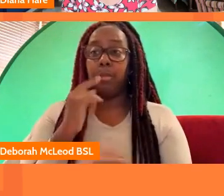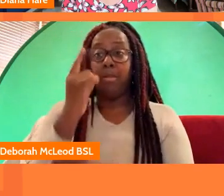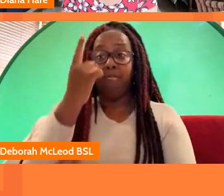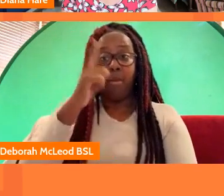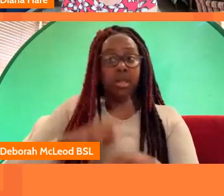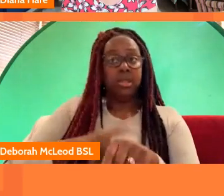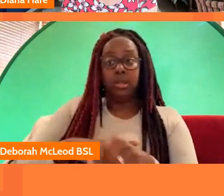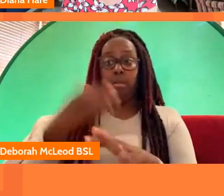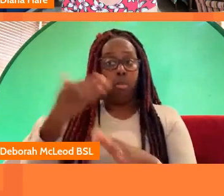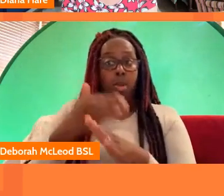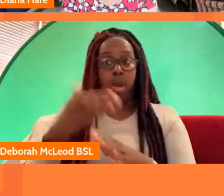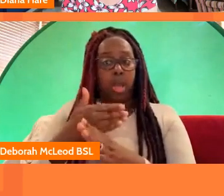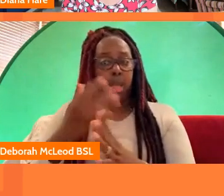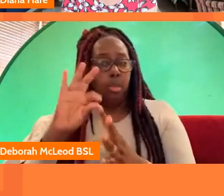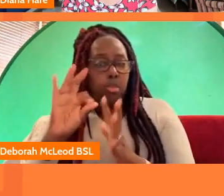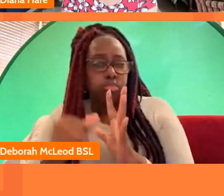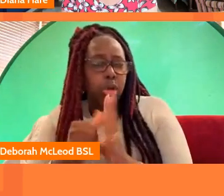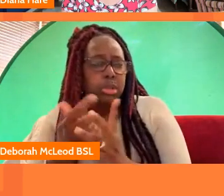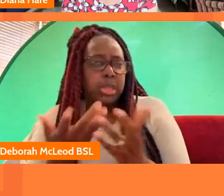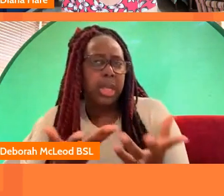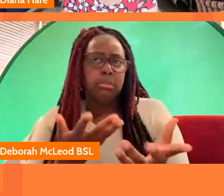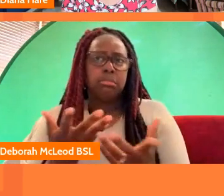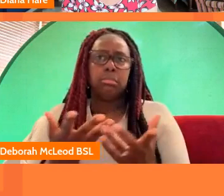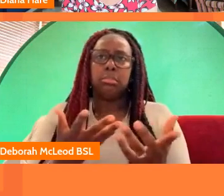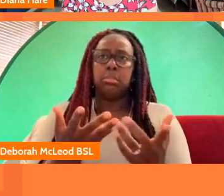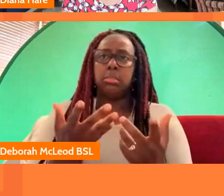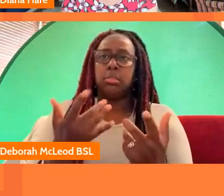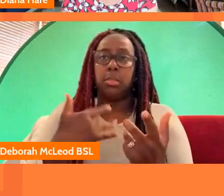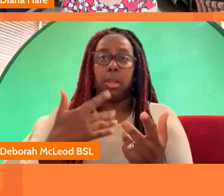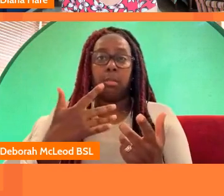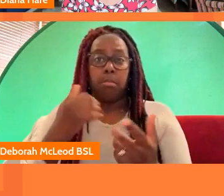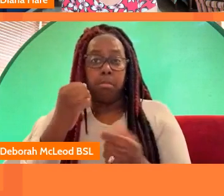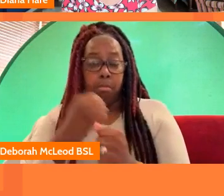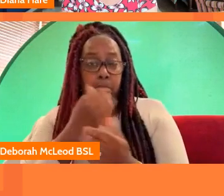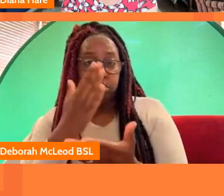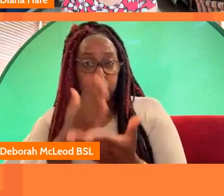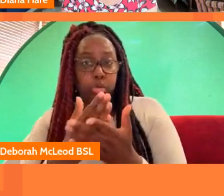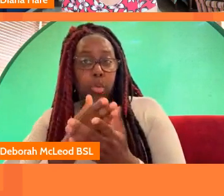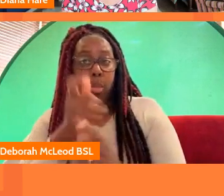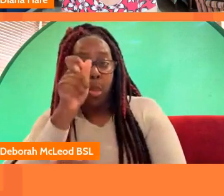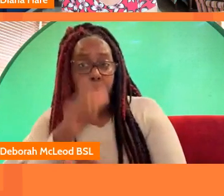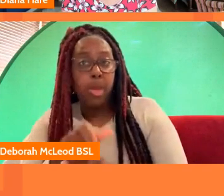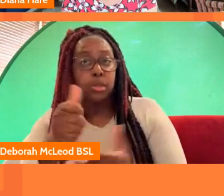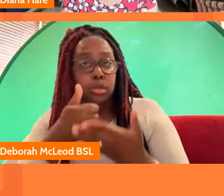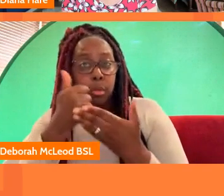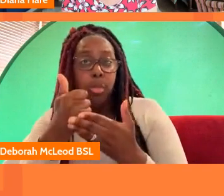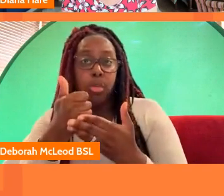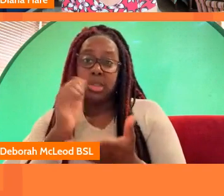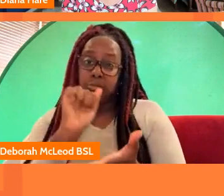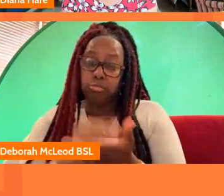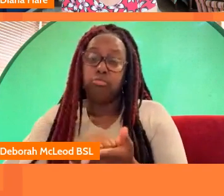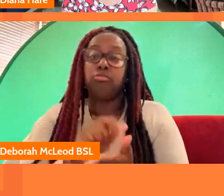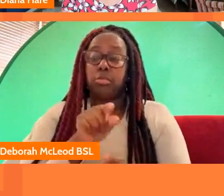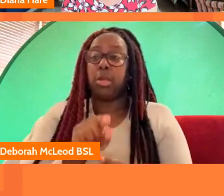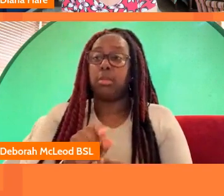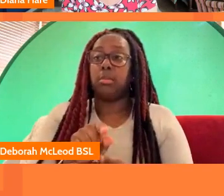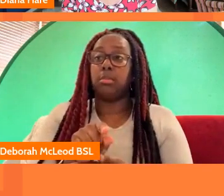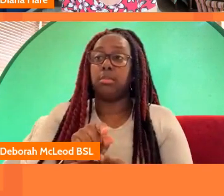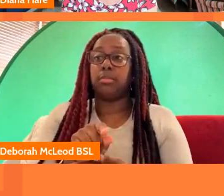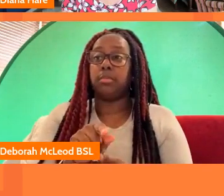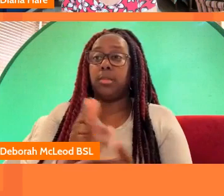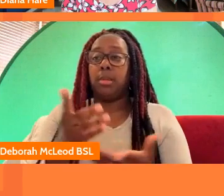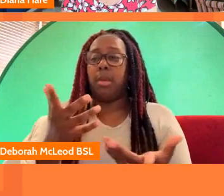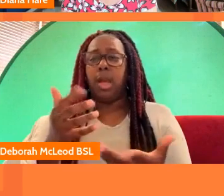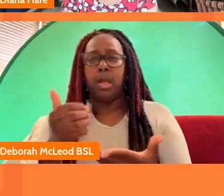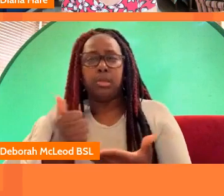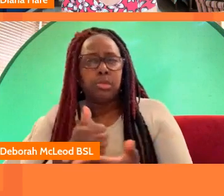time working on something again it may be that you you do need to make sure that that person is supported in the right way and it might be that the means